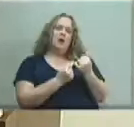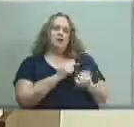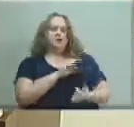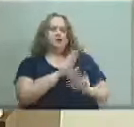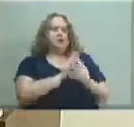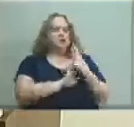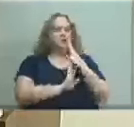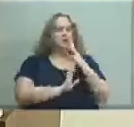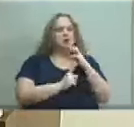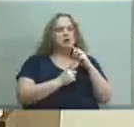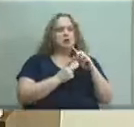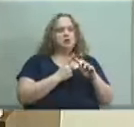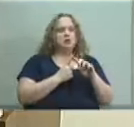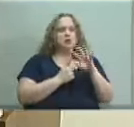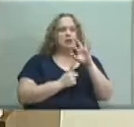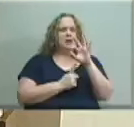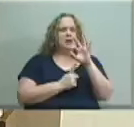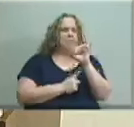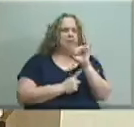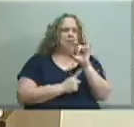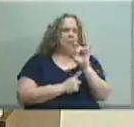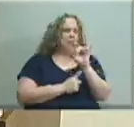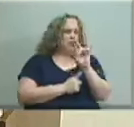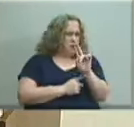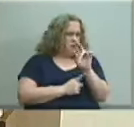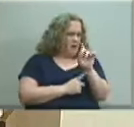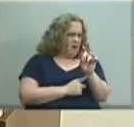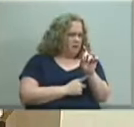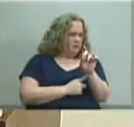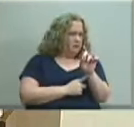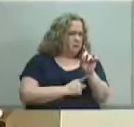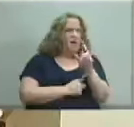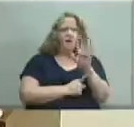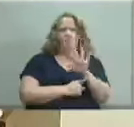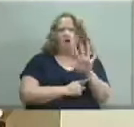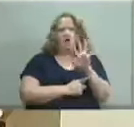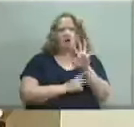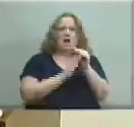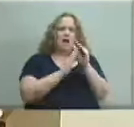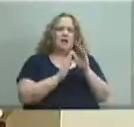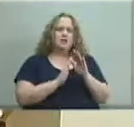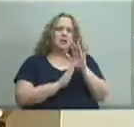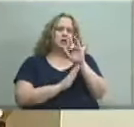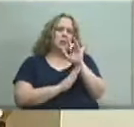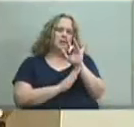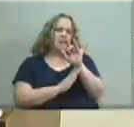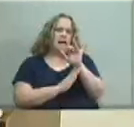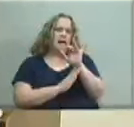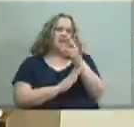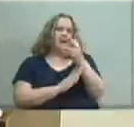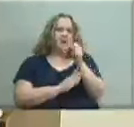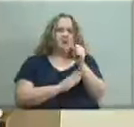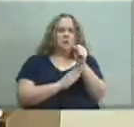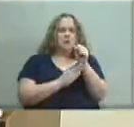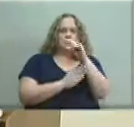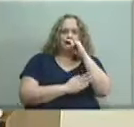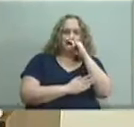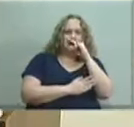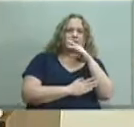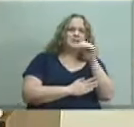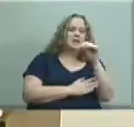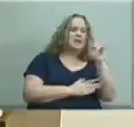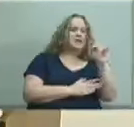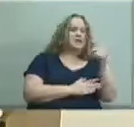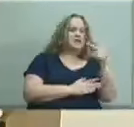together the fox house about 25 high school kids and the thunderbird house another 25 so 50